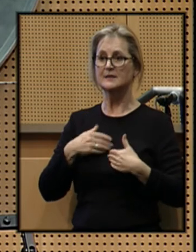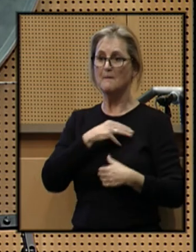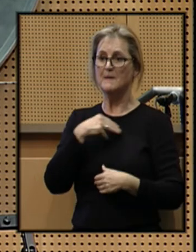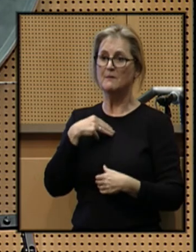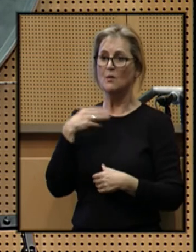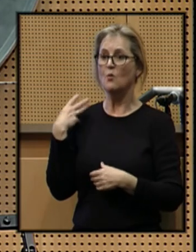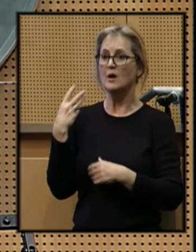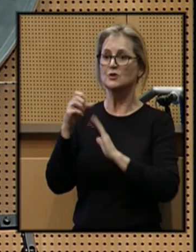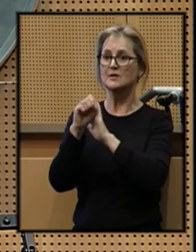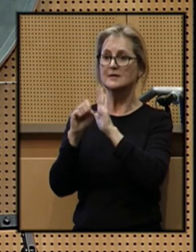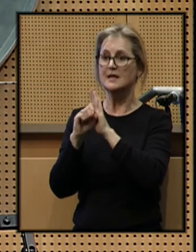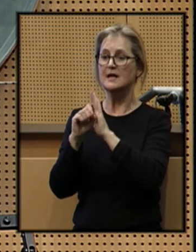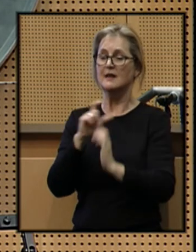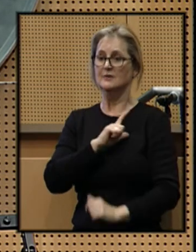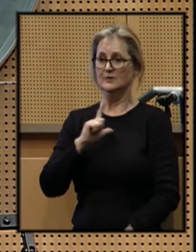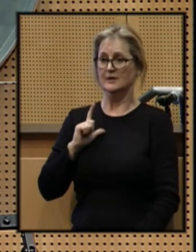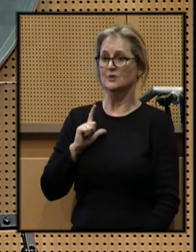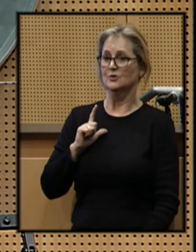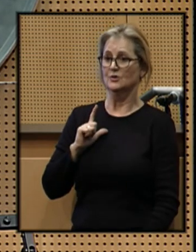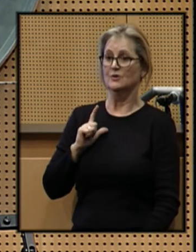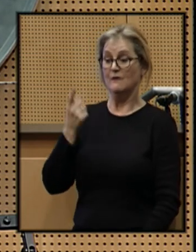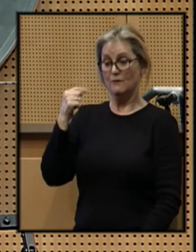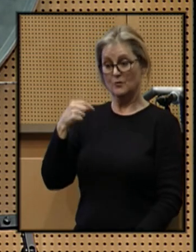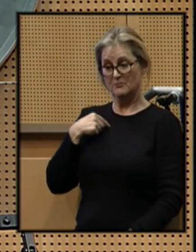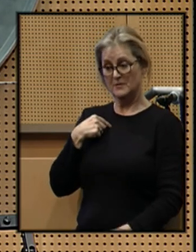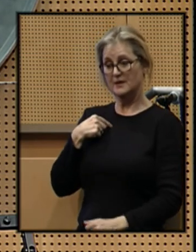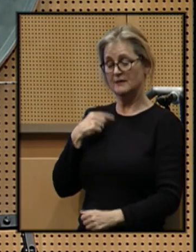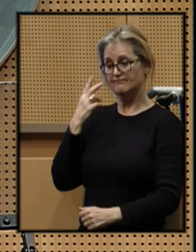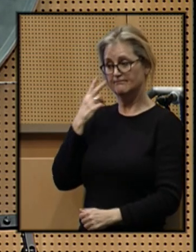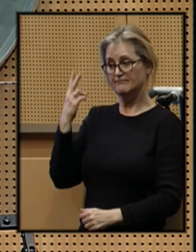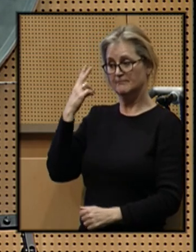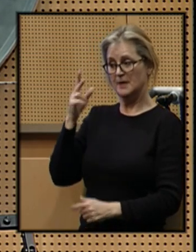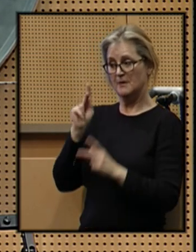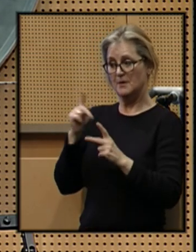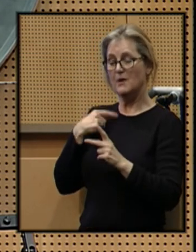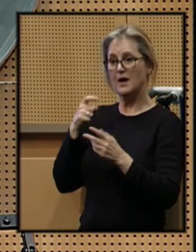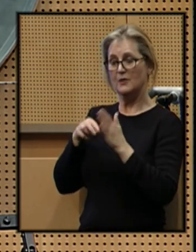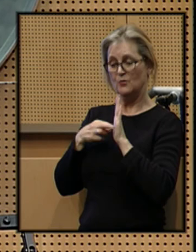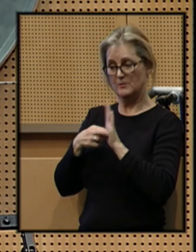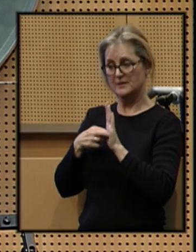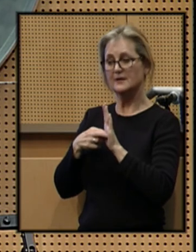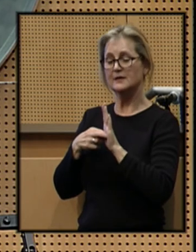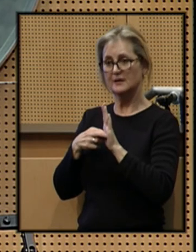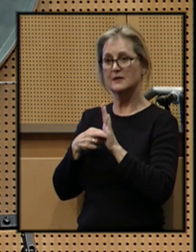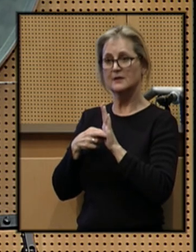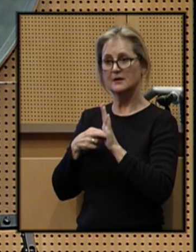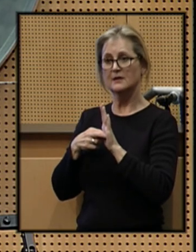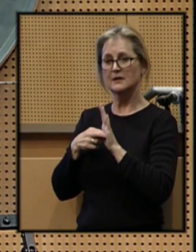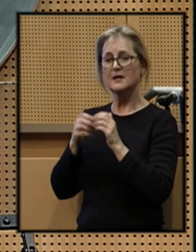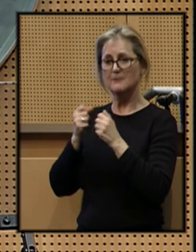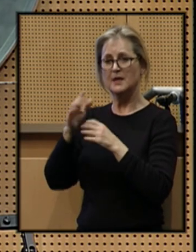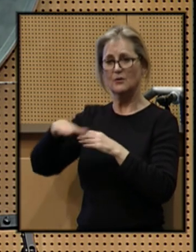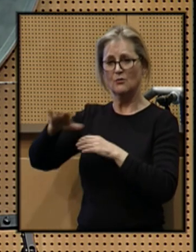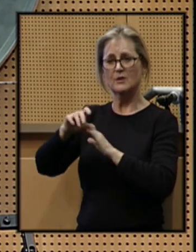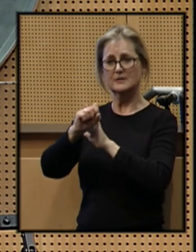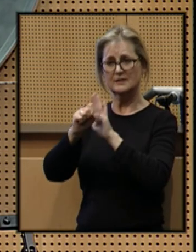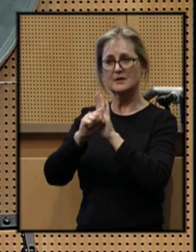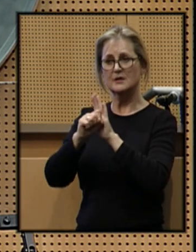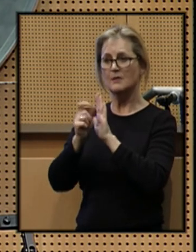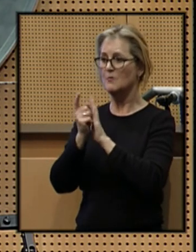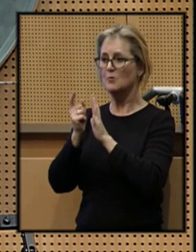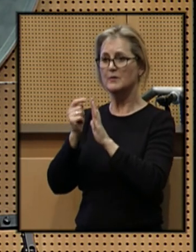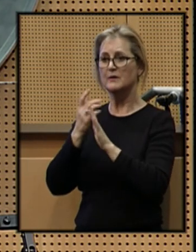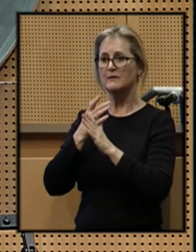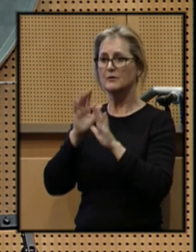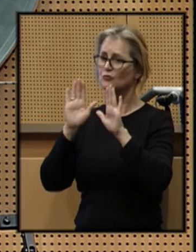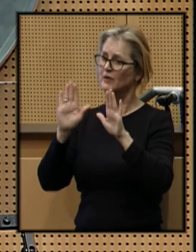Washington State Legislature. It was for me and the people I represented and many across the state a moment of